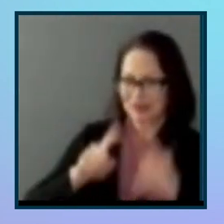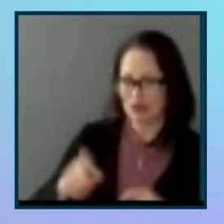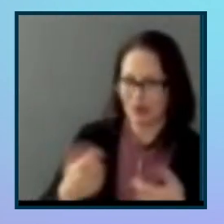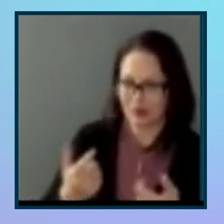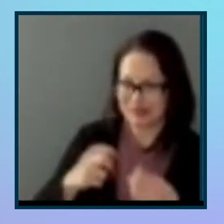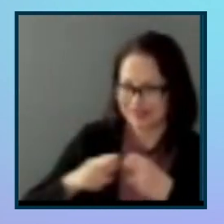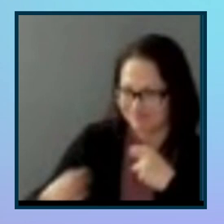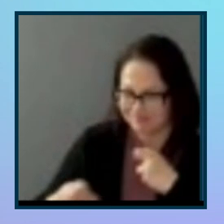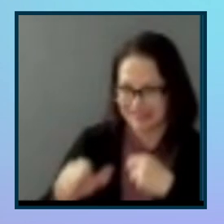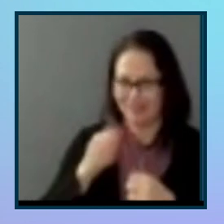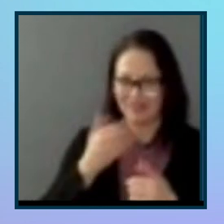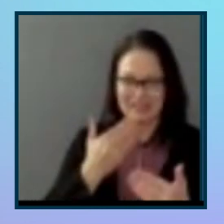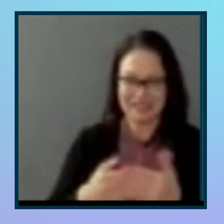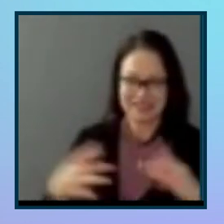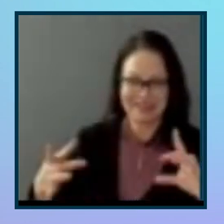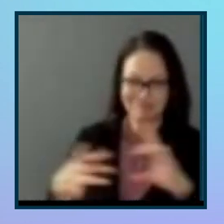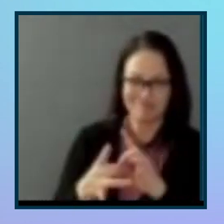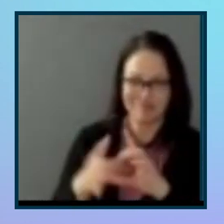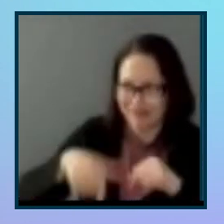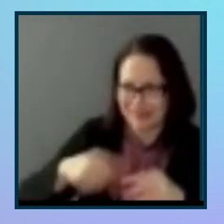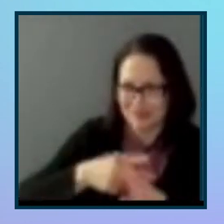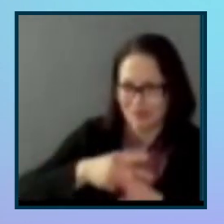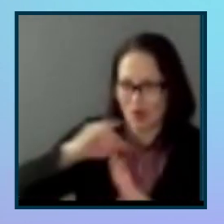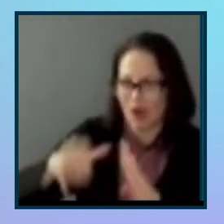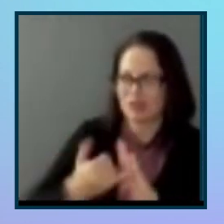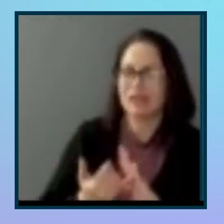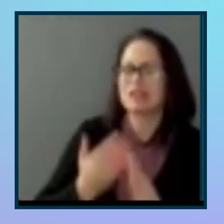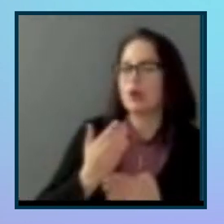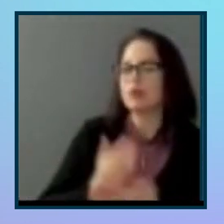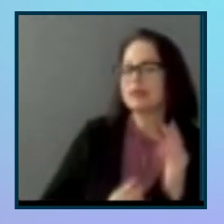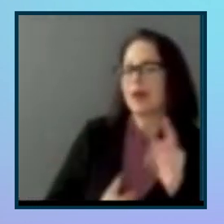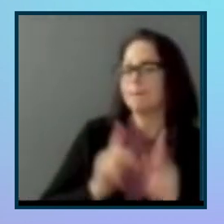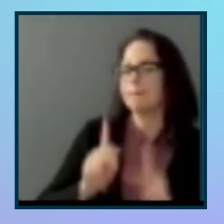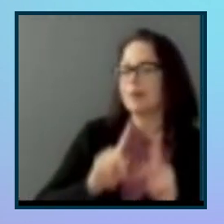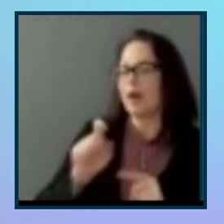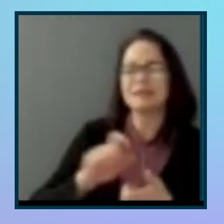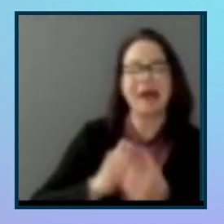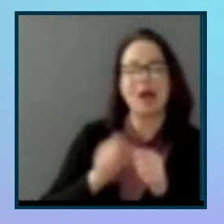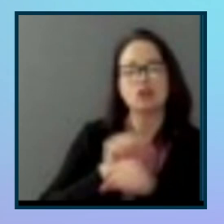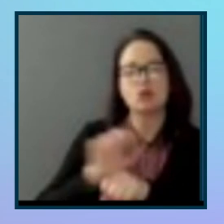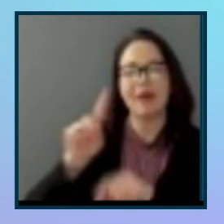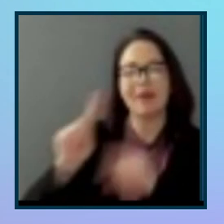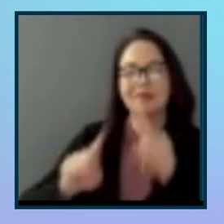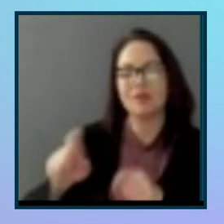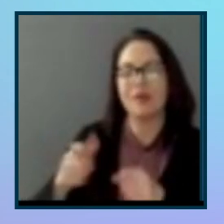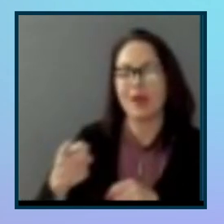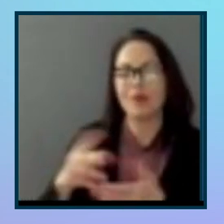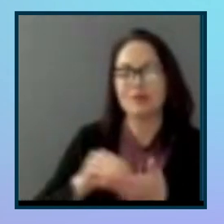this project in particular. So we got some questions around, how did you send the surveys? What did you learn from that experience?